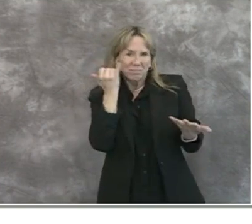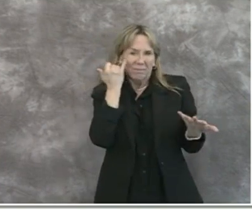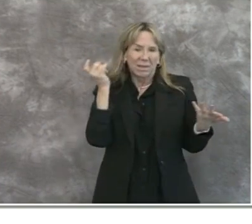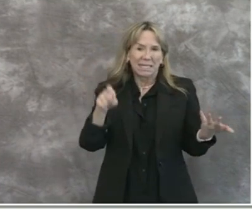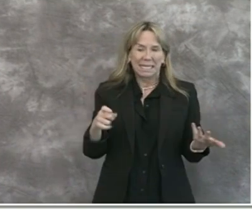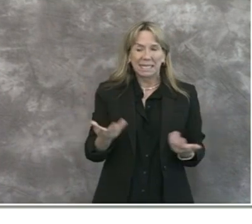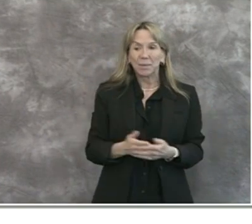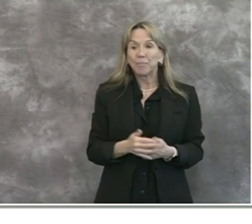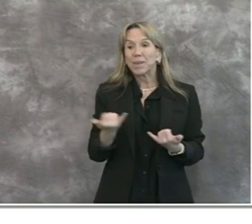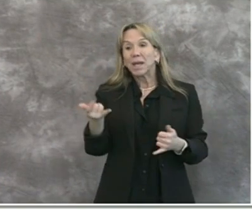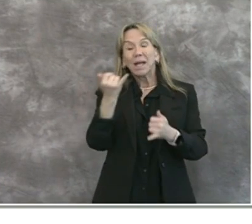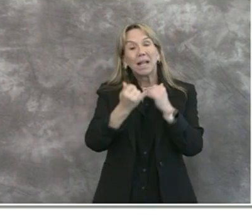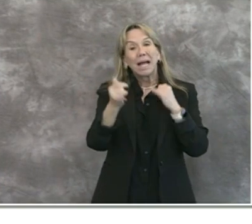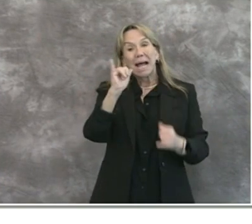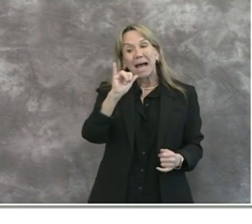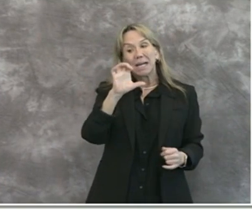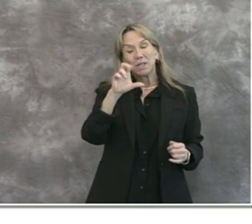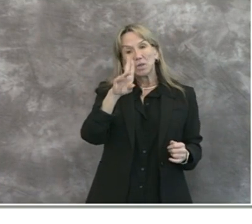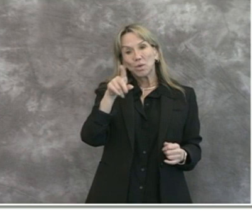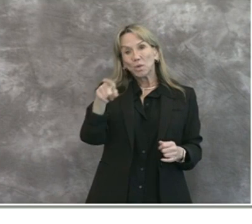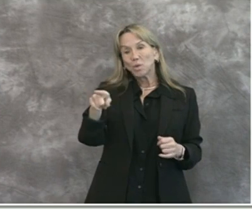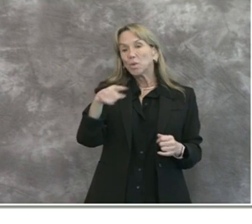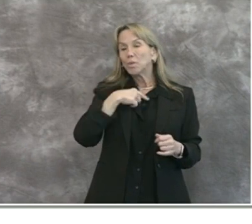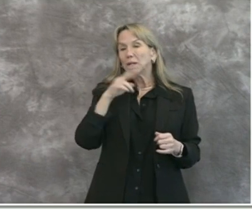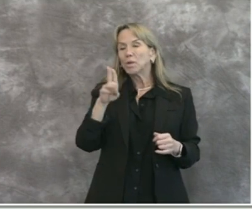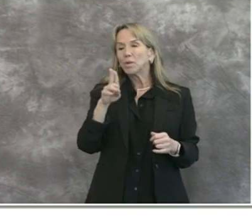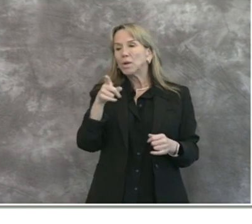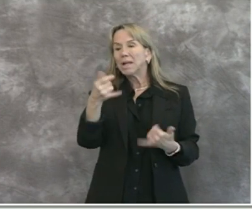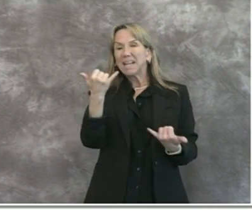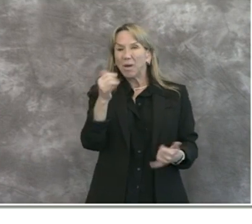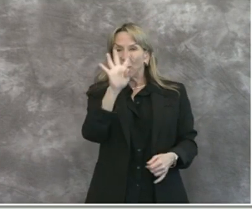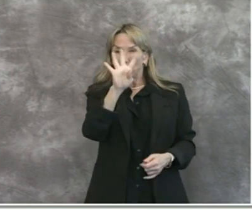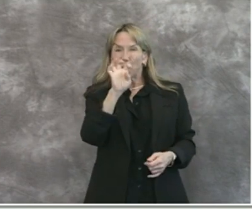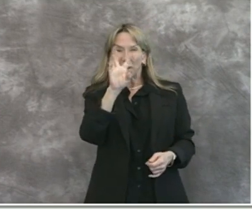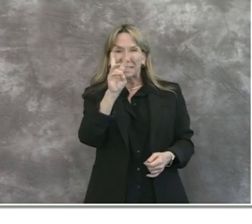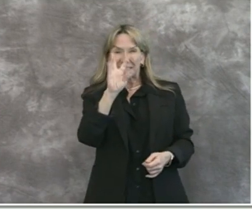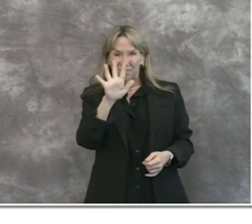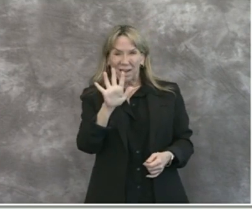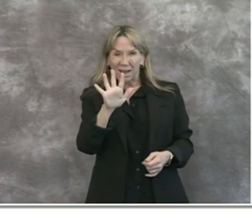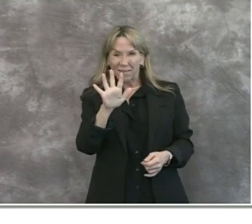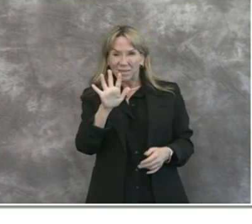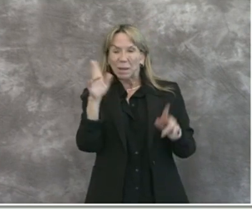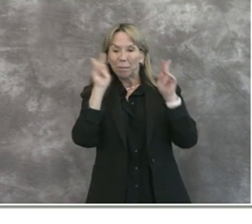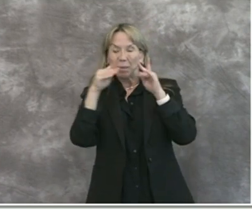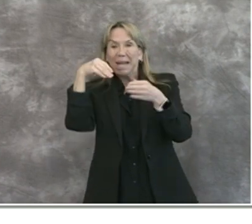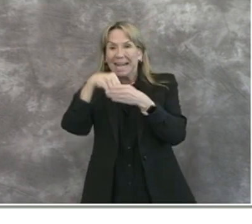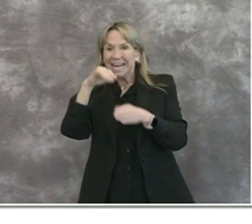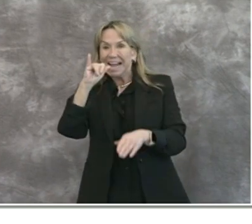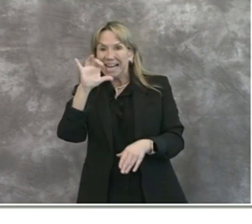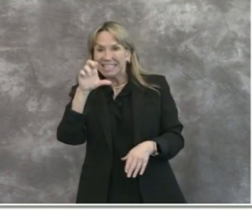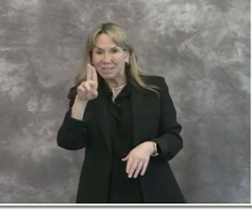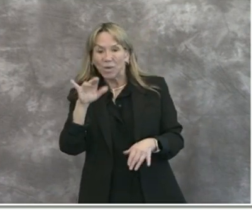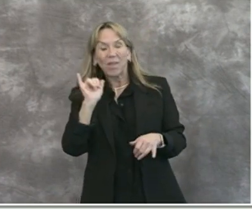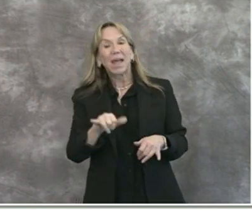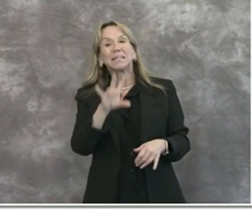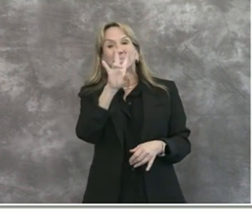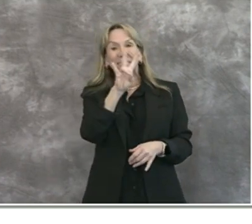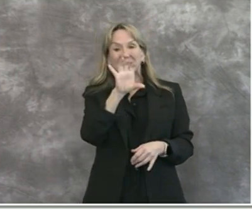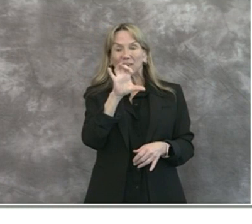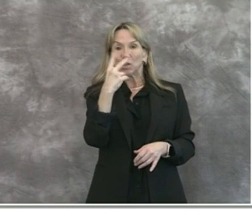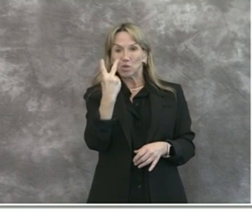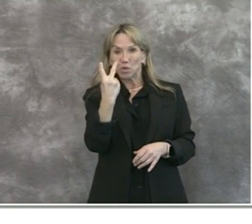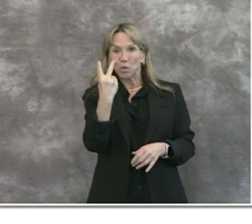is just our ICU utilization. Again, we shared this earlier, we're at 465 total in ICUs. Out of the 702 ICU